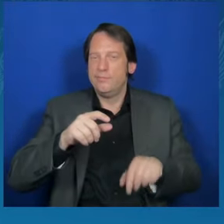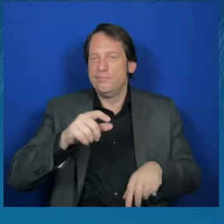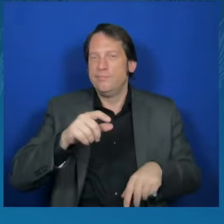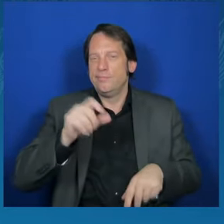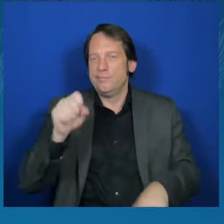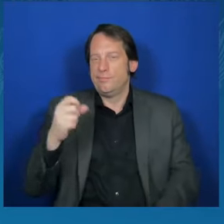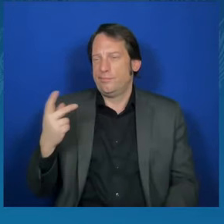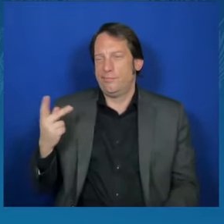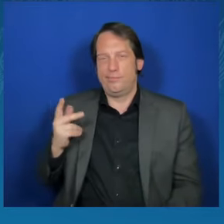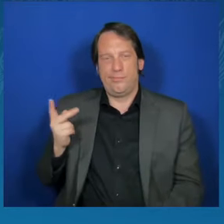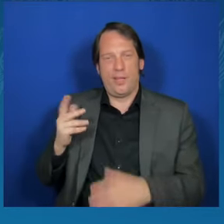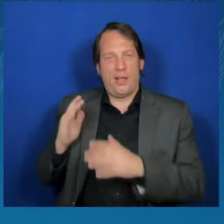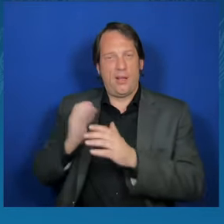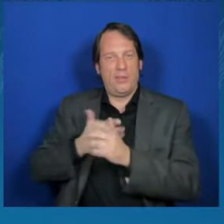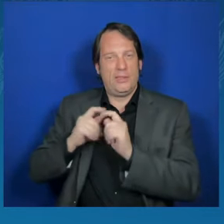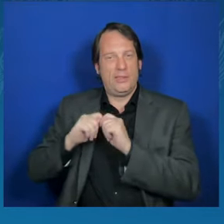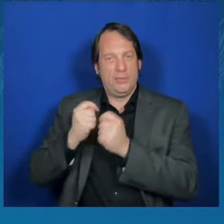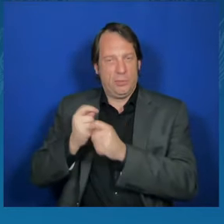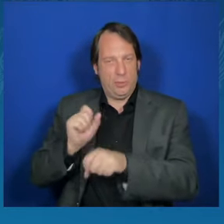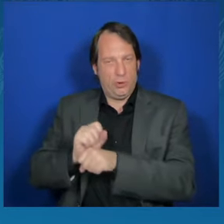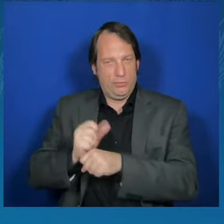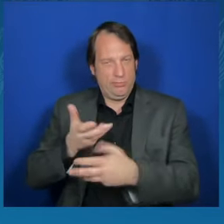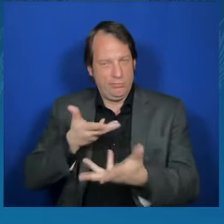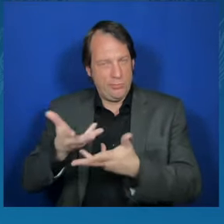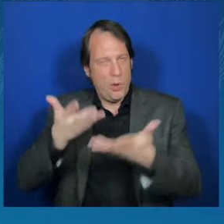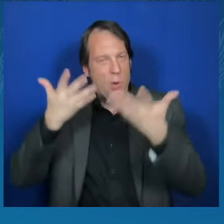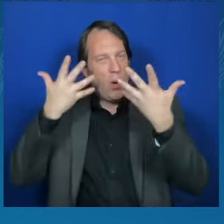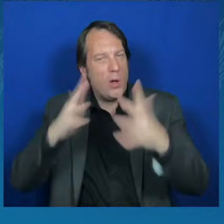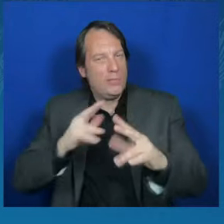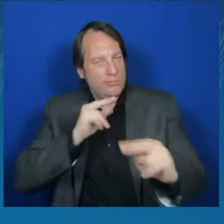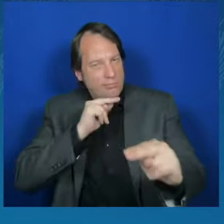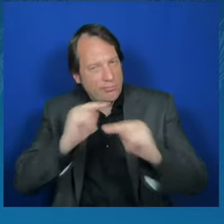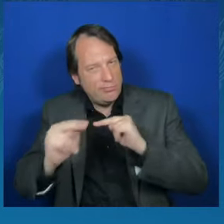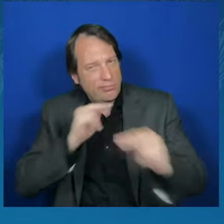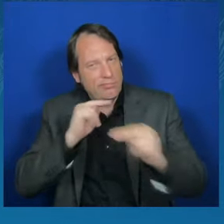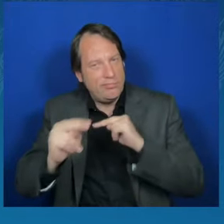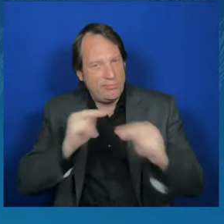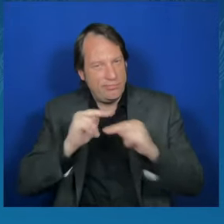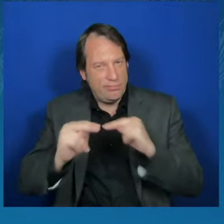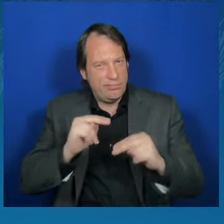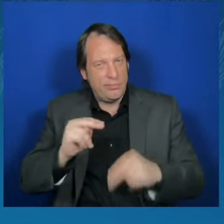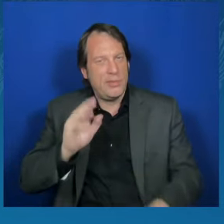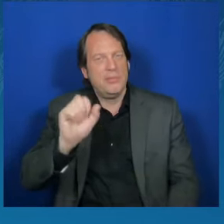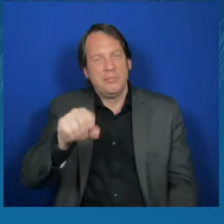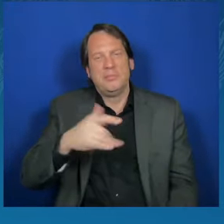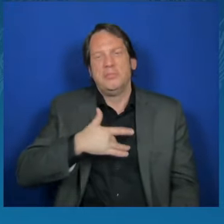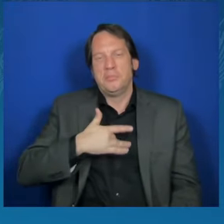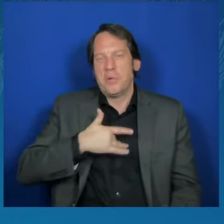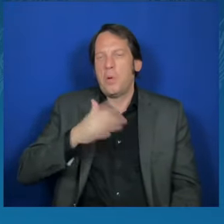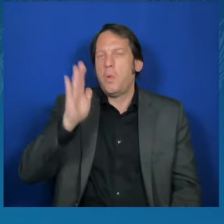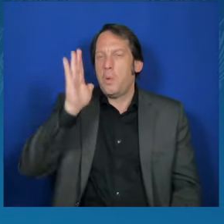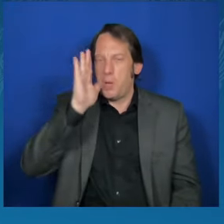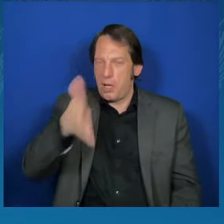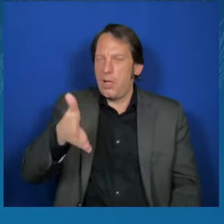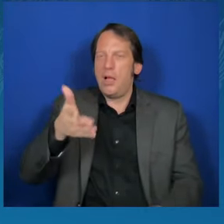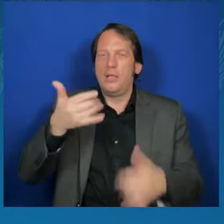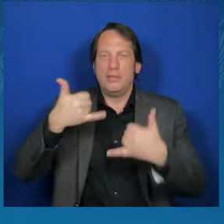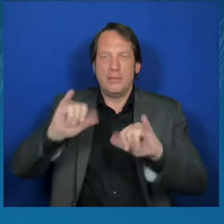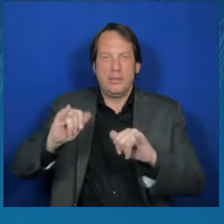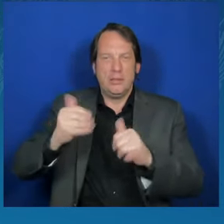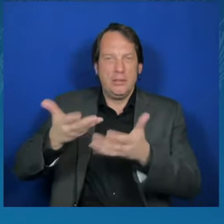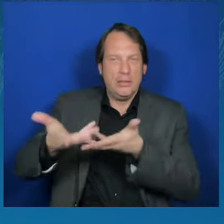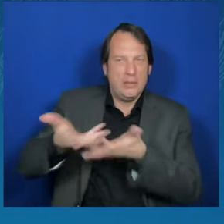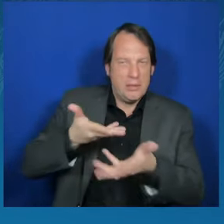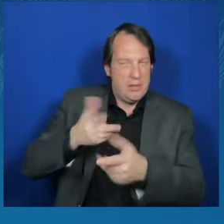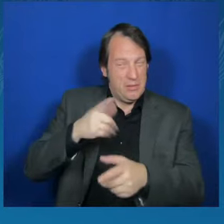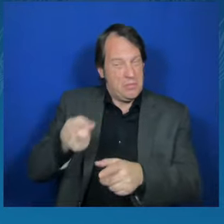negotiation rounds, and I'm sure that we will have very powerful, very powerful document with our partners.